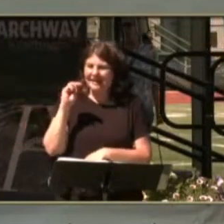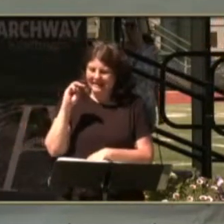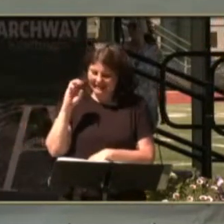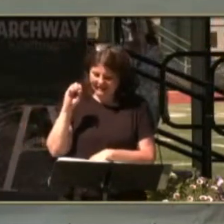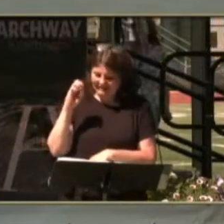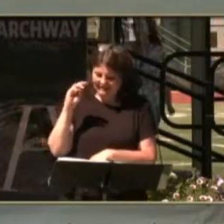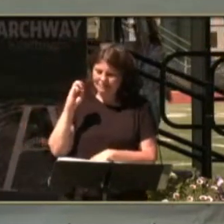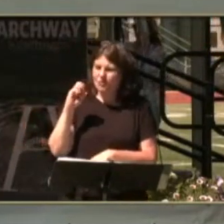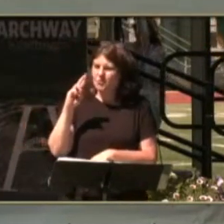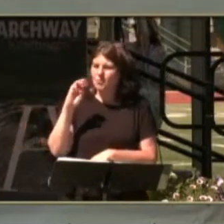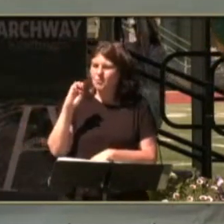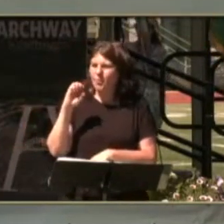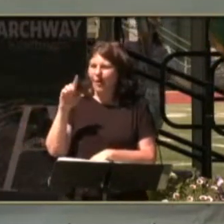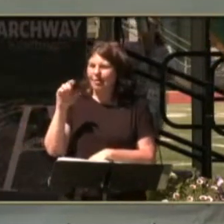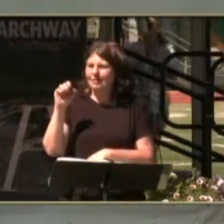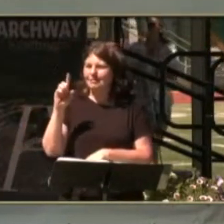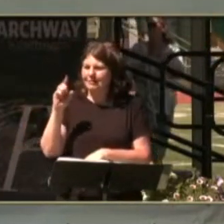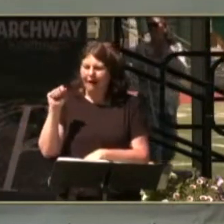Salazar